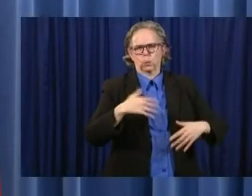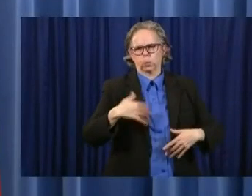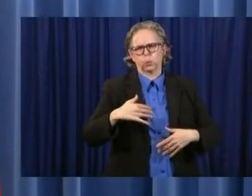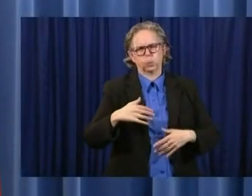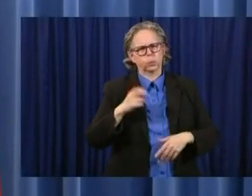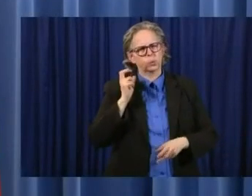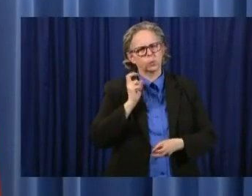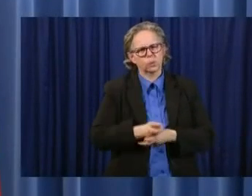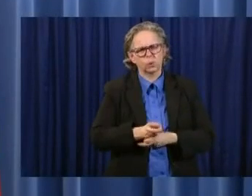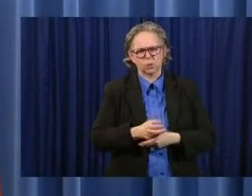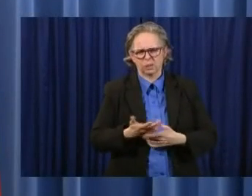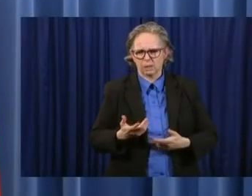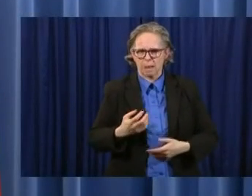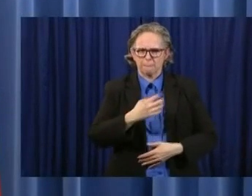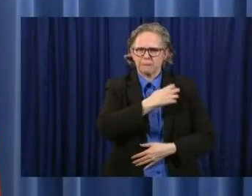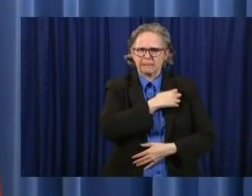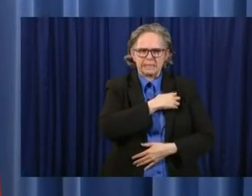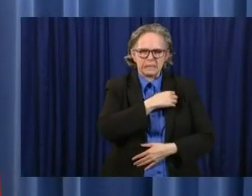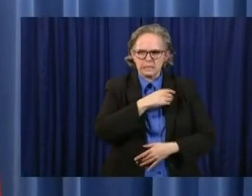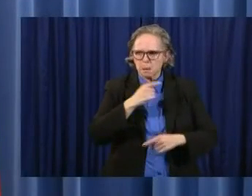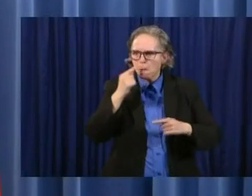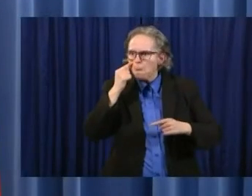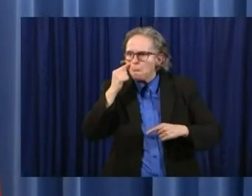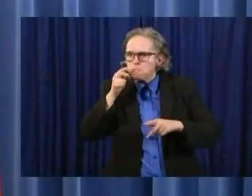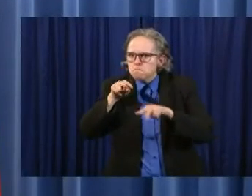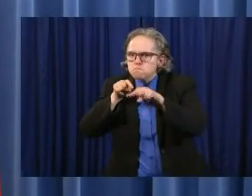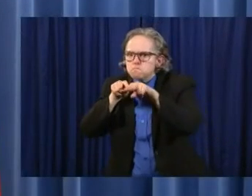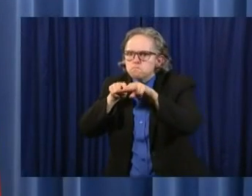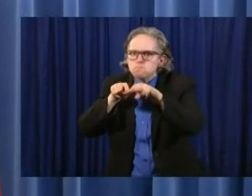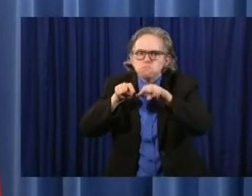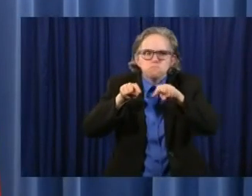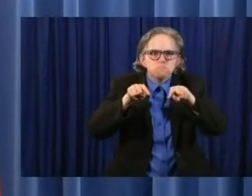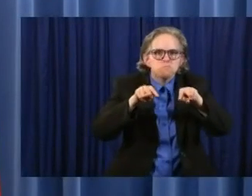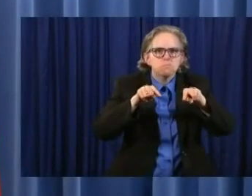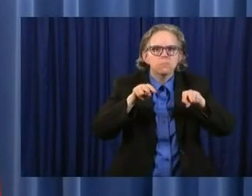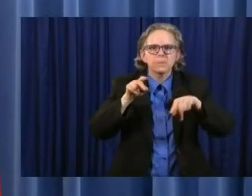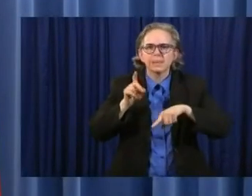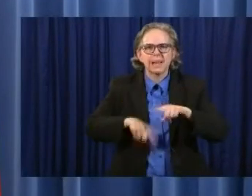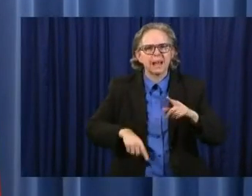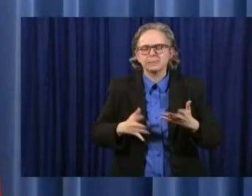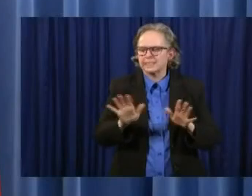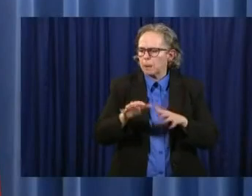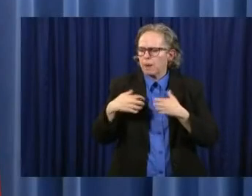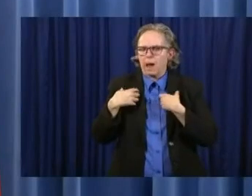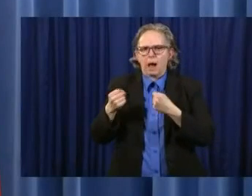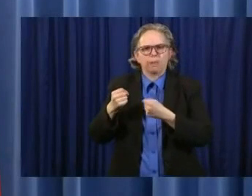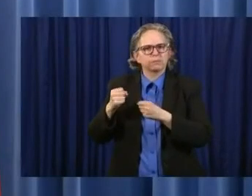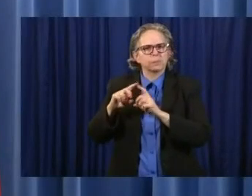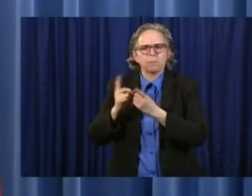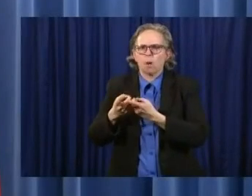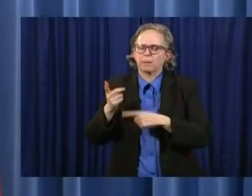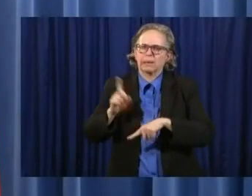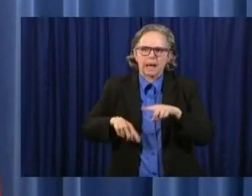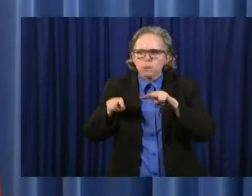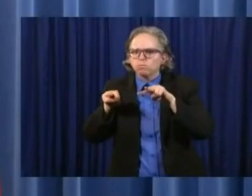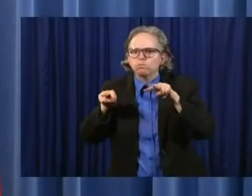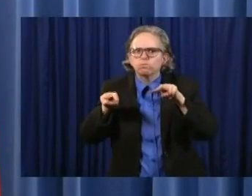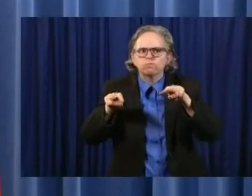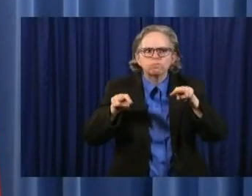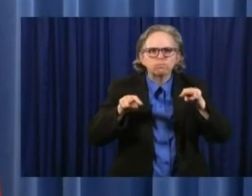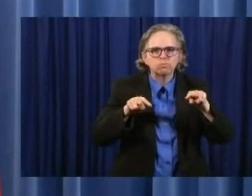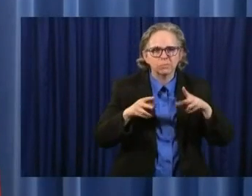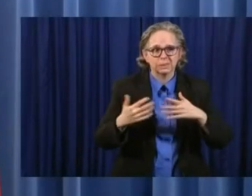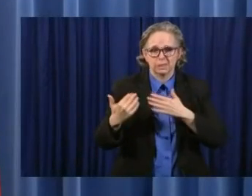cannot be everywhere. The health department obviously cannot be everywhere. So a lot of this is falling on our